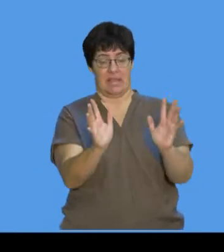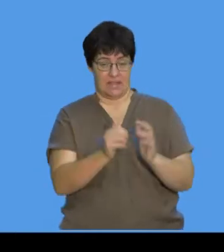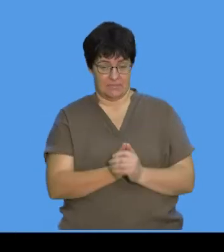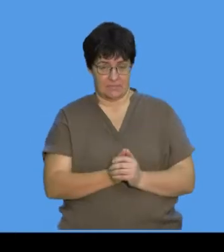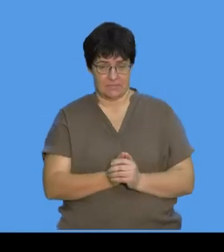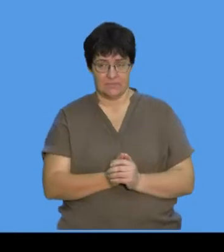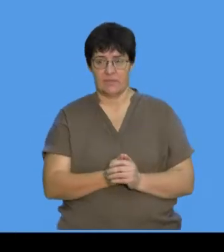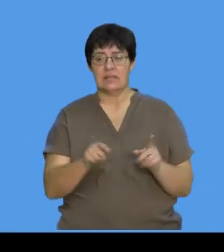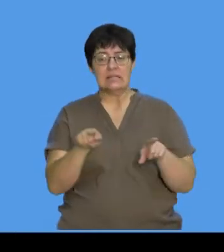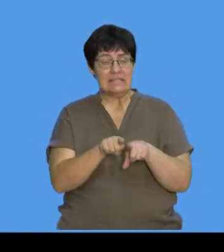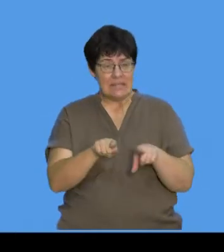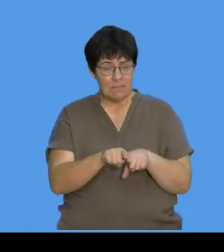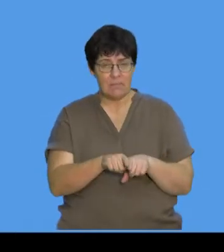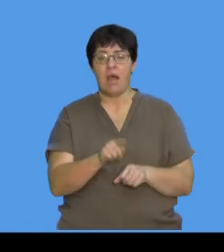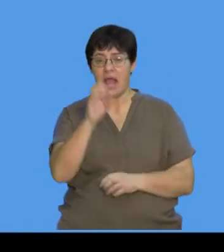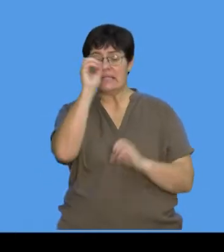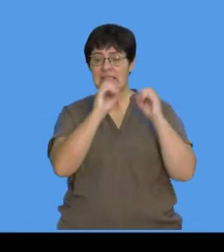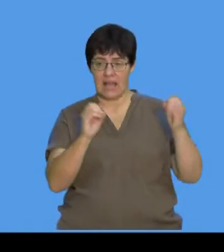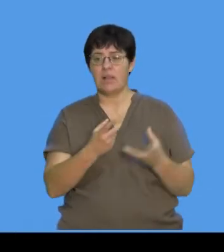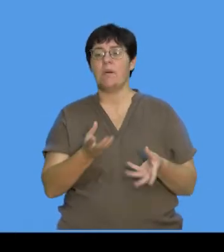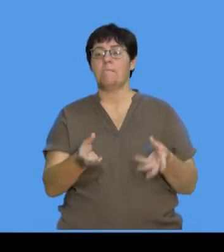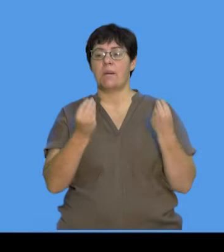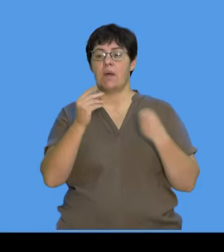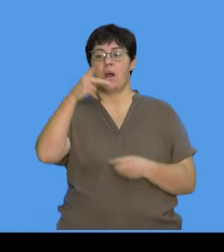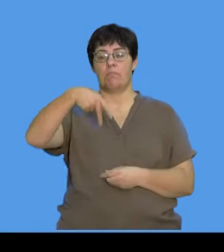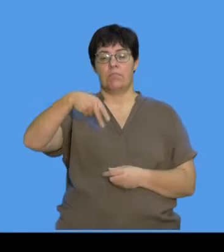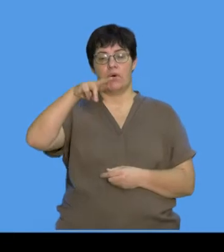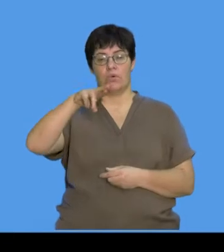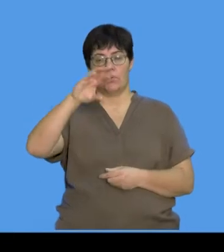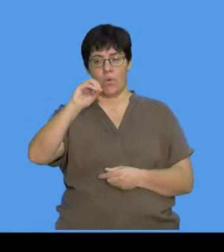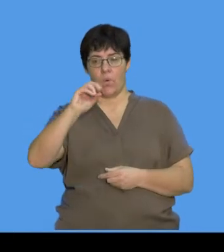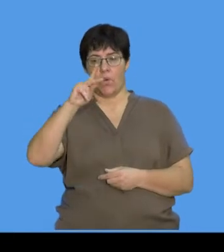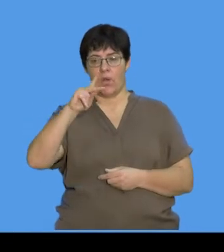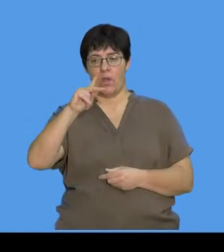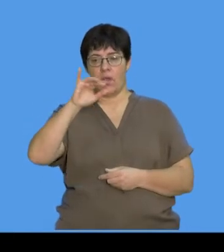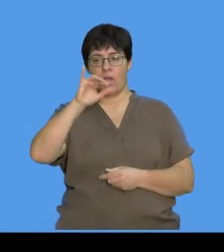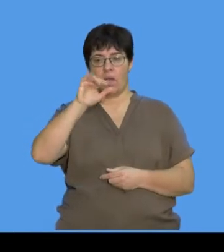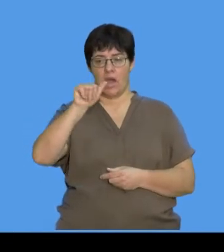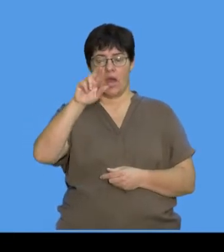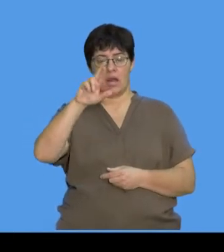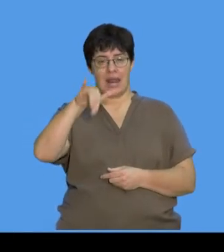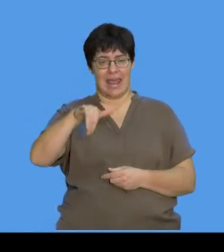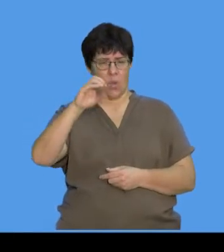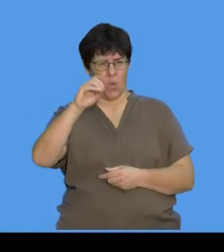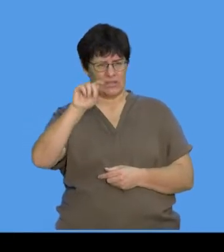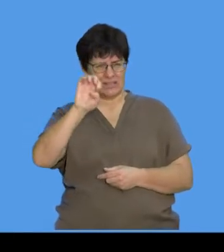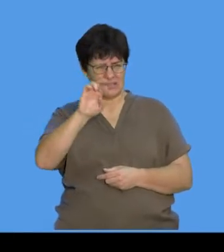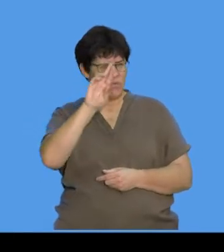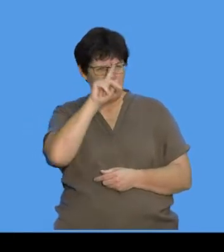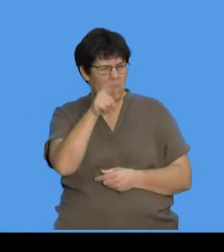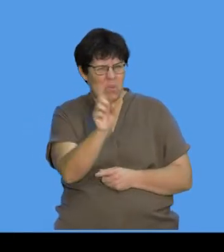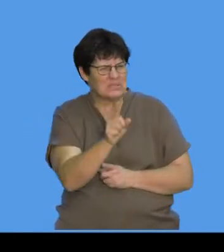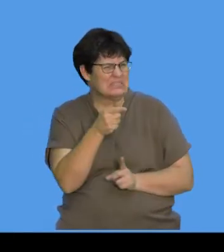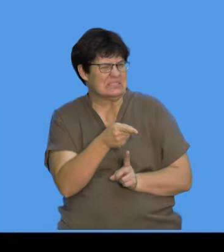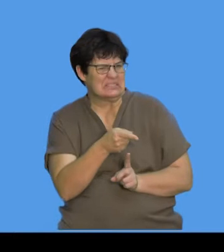They are also the only cells that are prokaryote. And I don't know if you remember it. What is a prokaryote